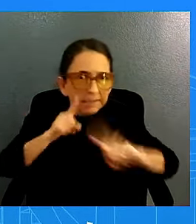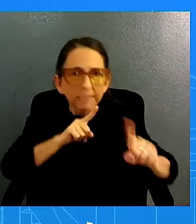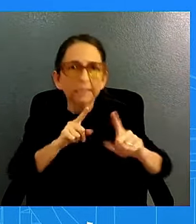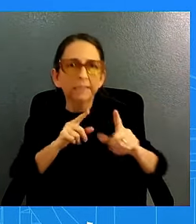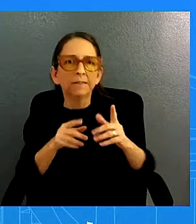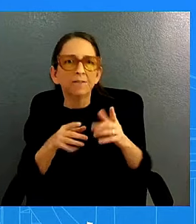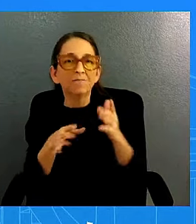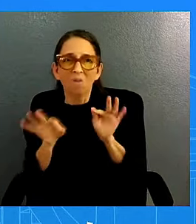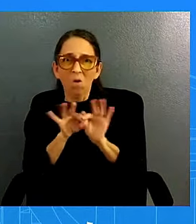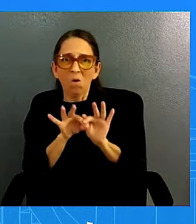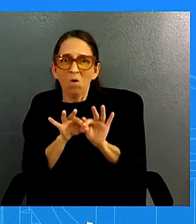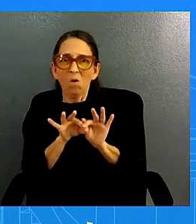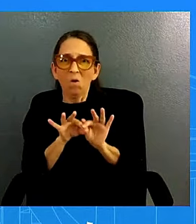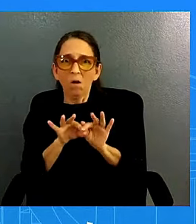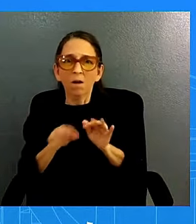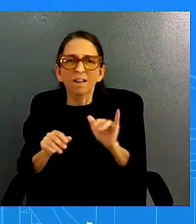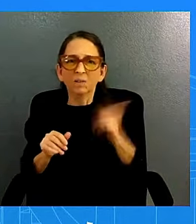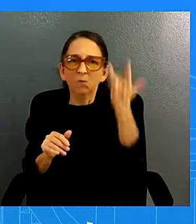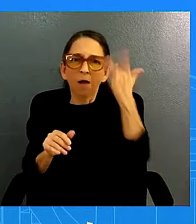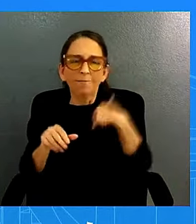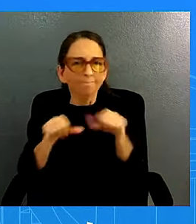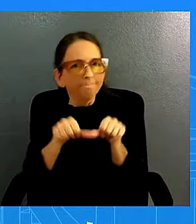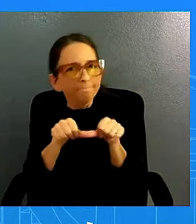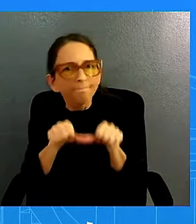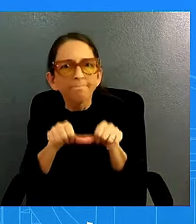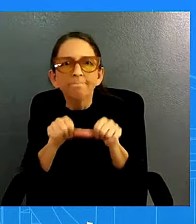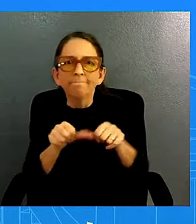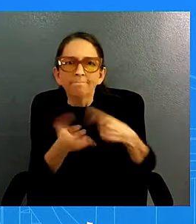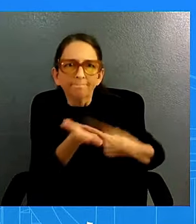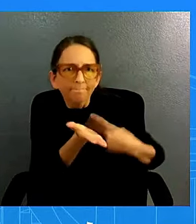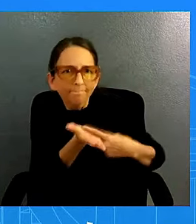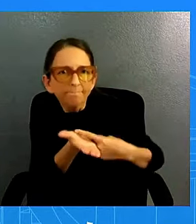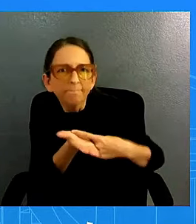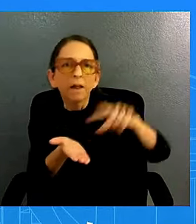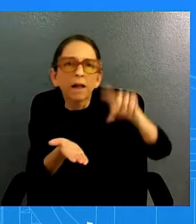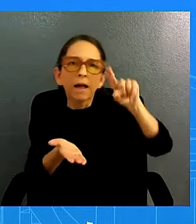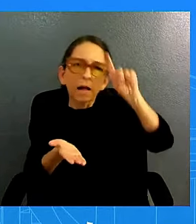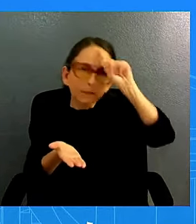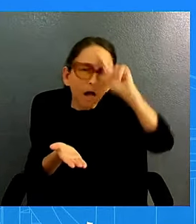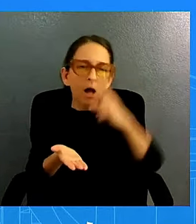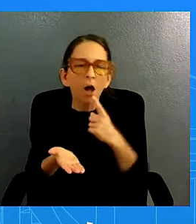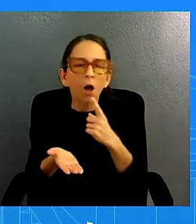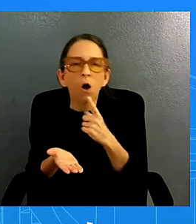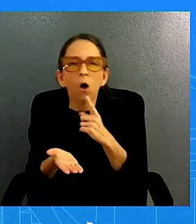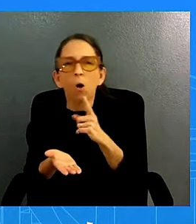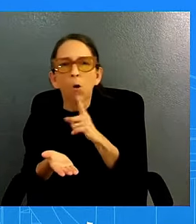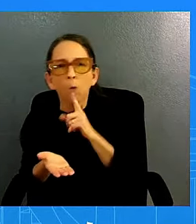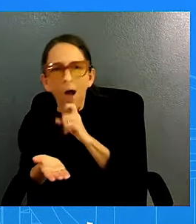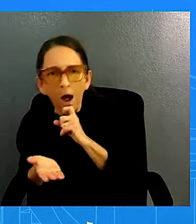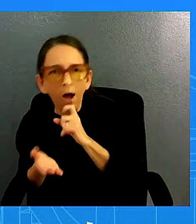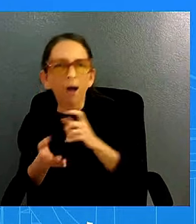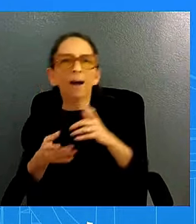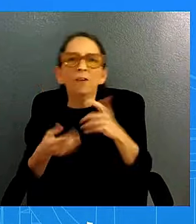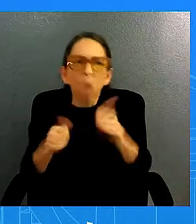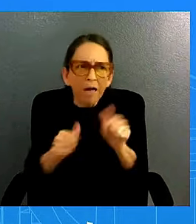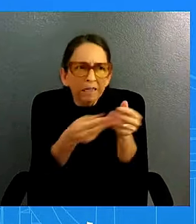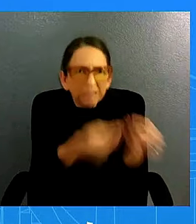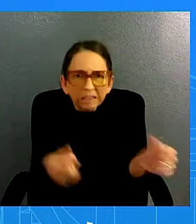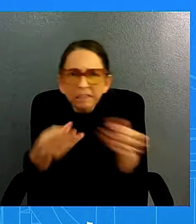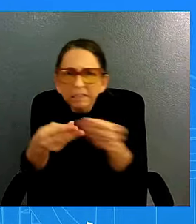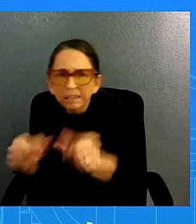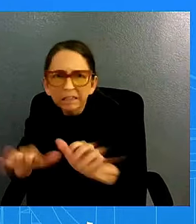engage with qatar egypt and israel to get to a resolution here we believe if we can get to that uh it will reduce the tensions